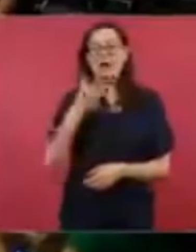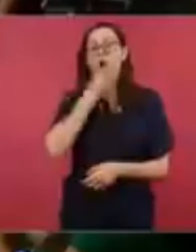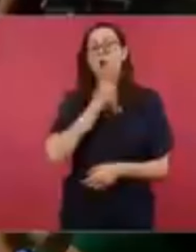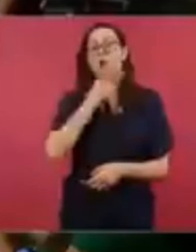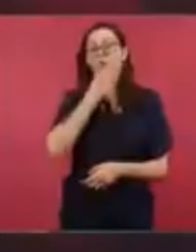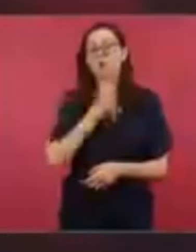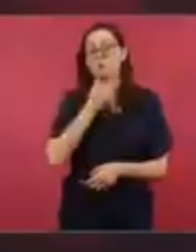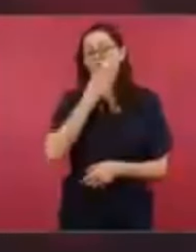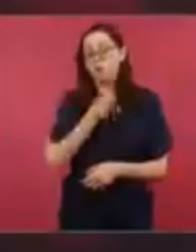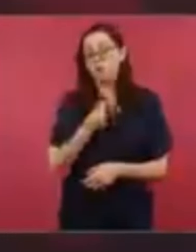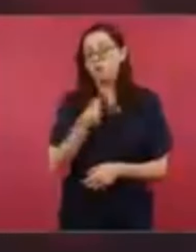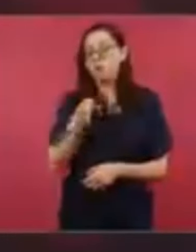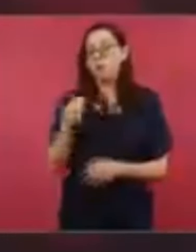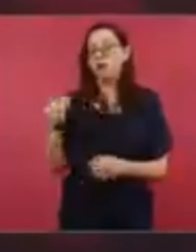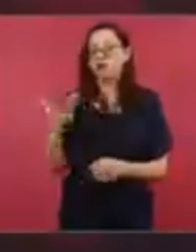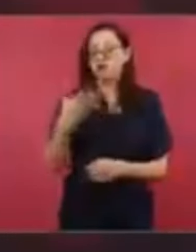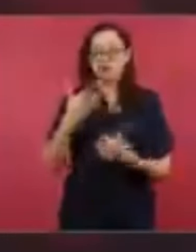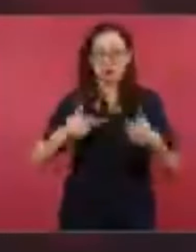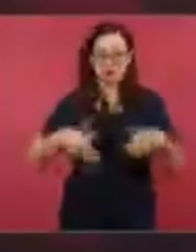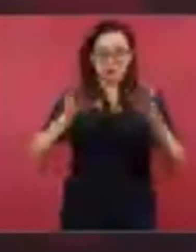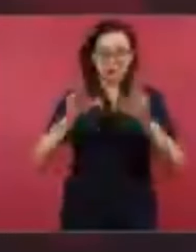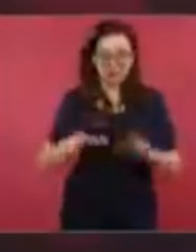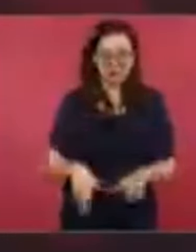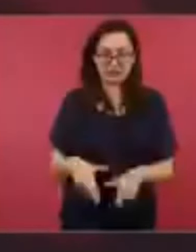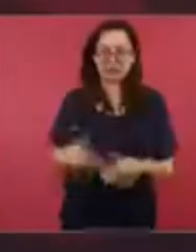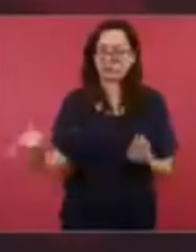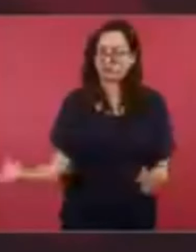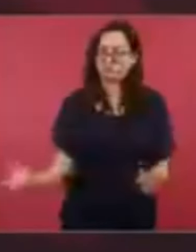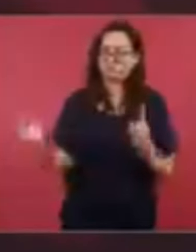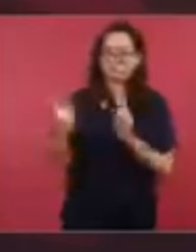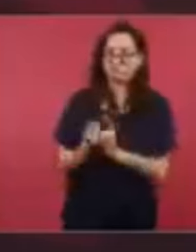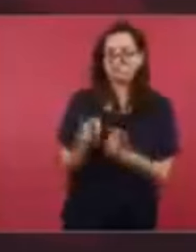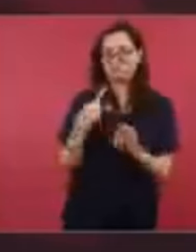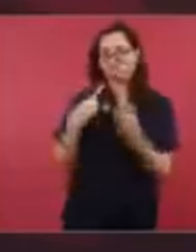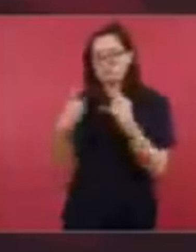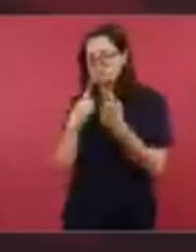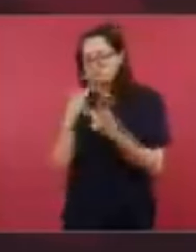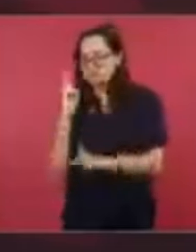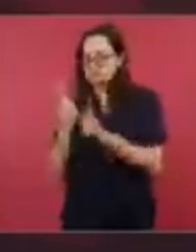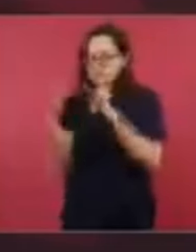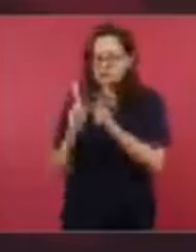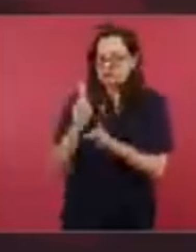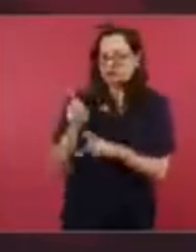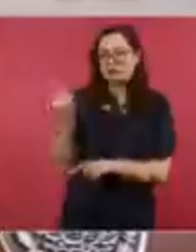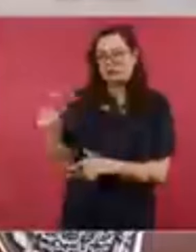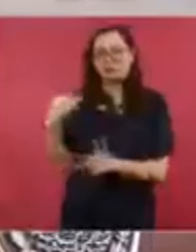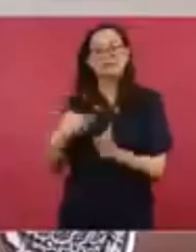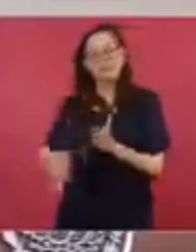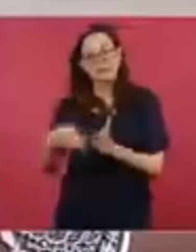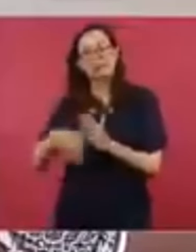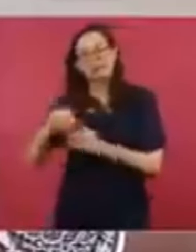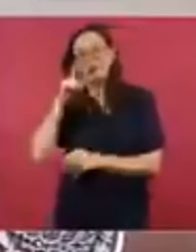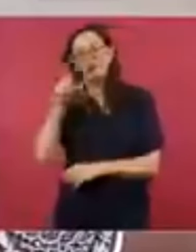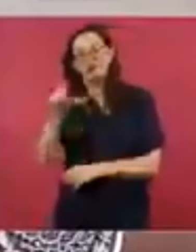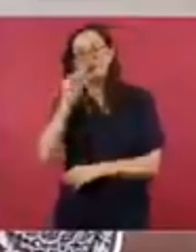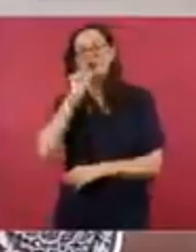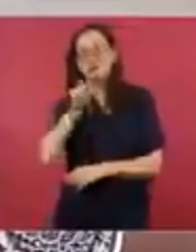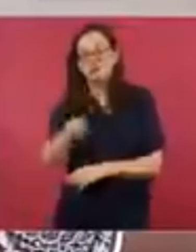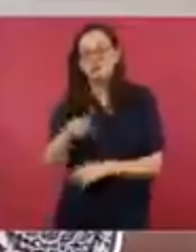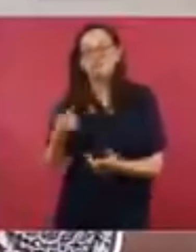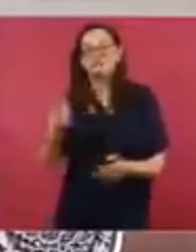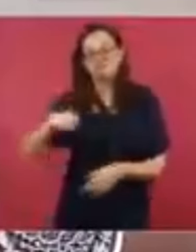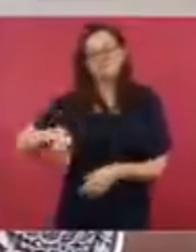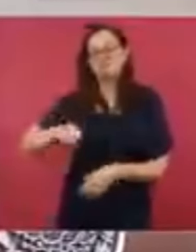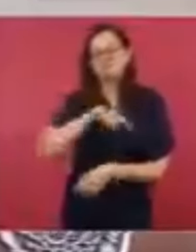with the special situation due to the heat. The agreement will help them fulfill that there's no